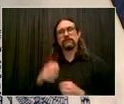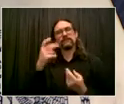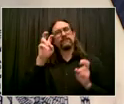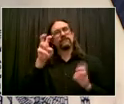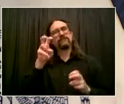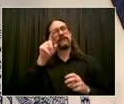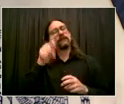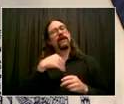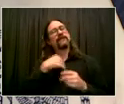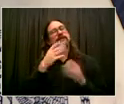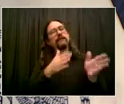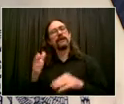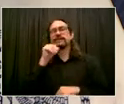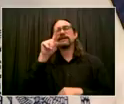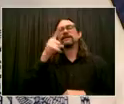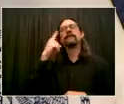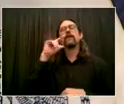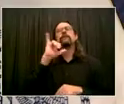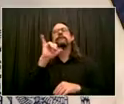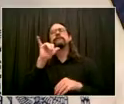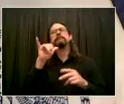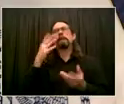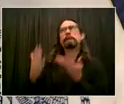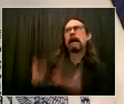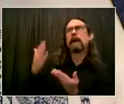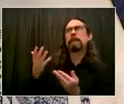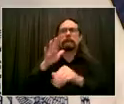door with our first responders and other city agencies to get people out.